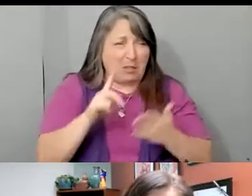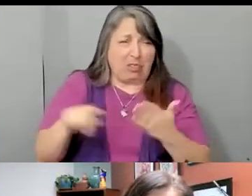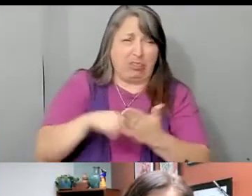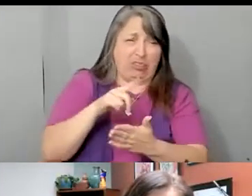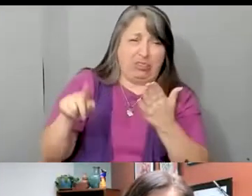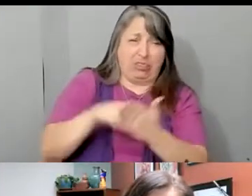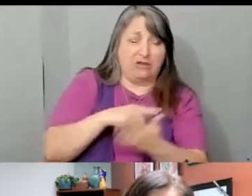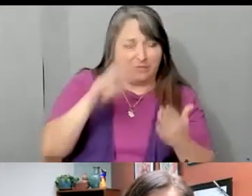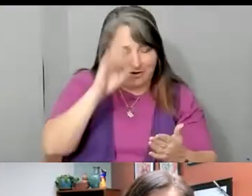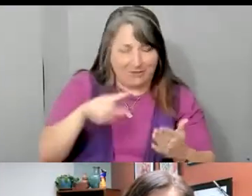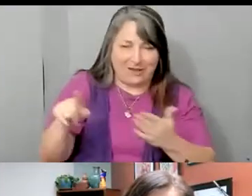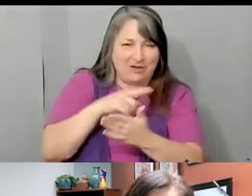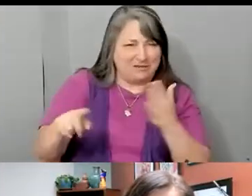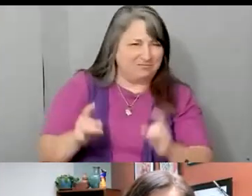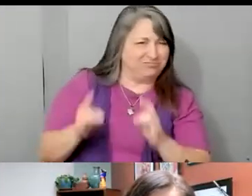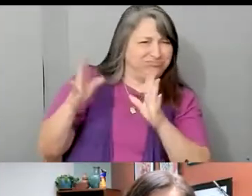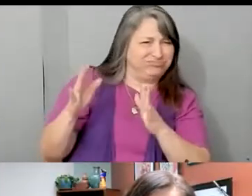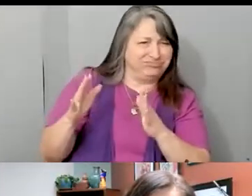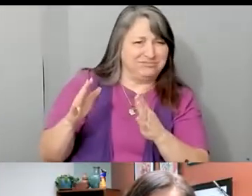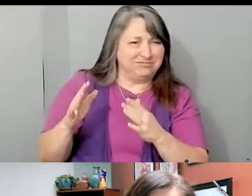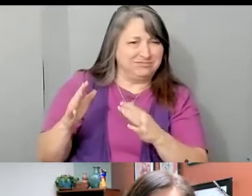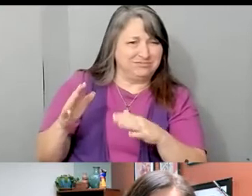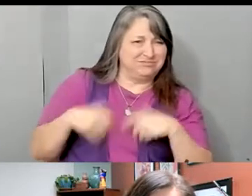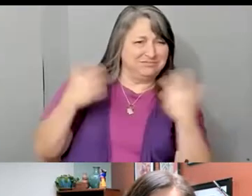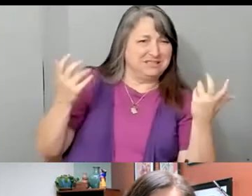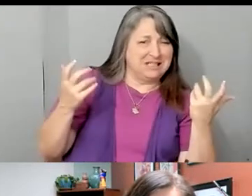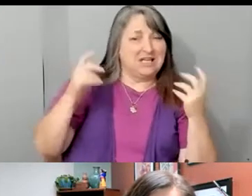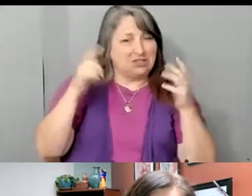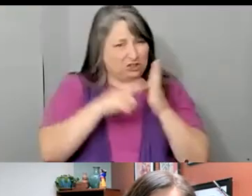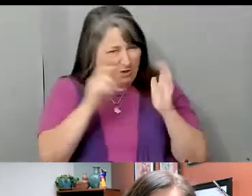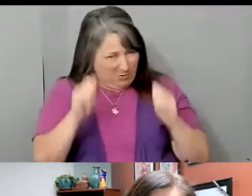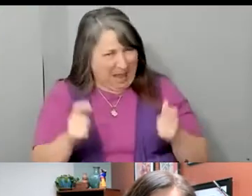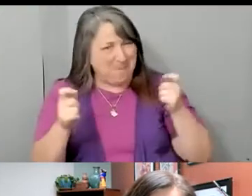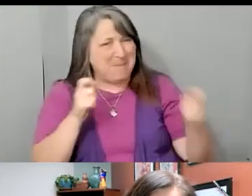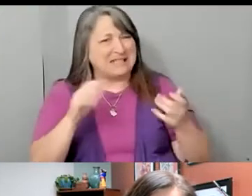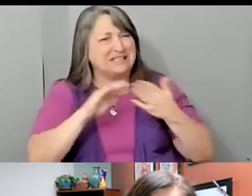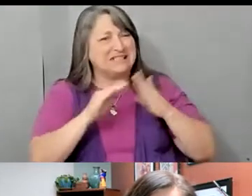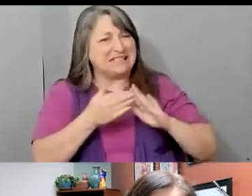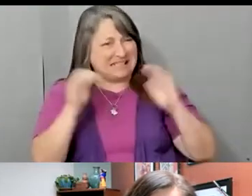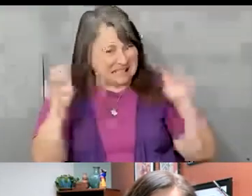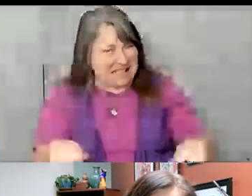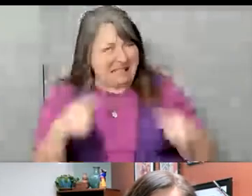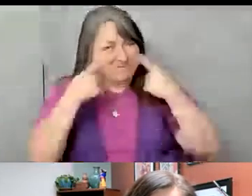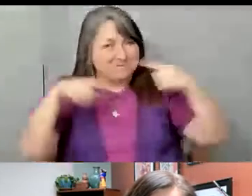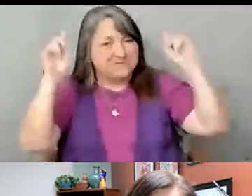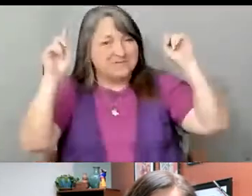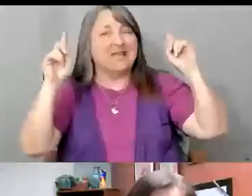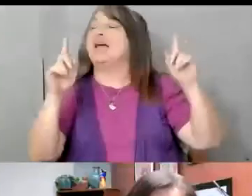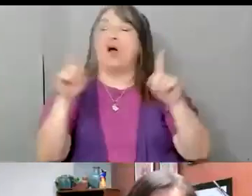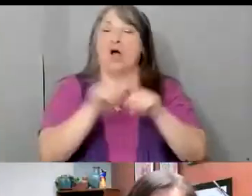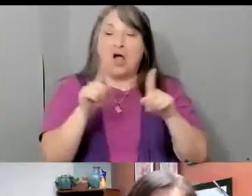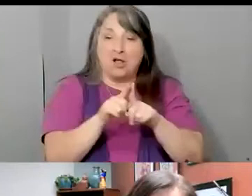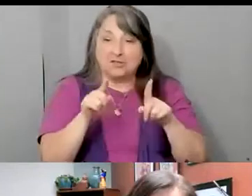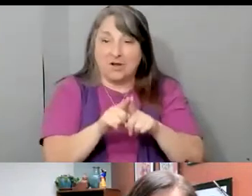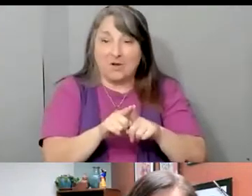completely critical and hostile, showing that we can manage a city. Santana has also been considered, has also been touted as one of the